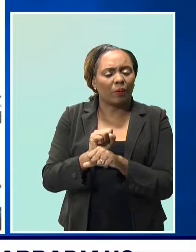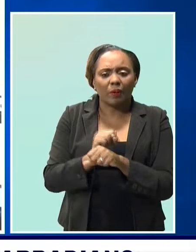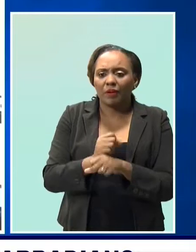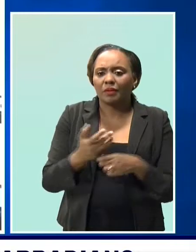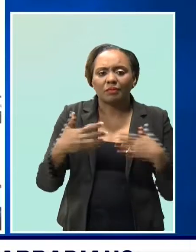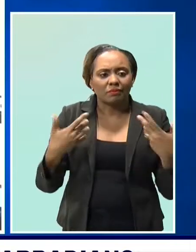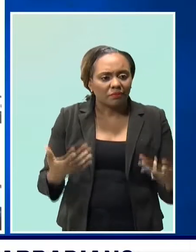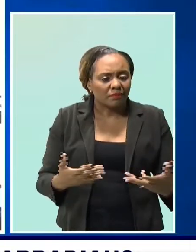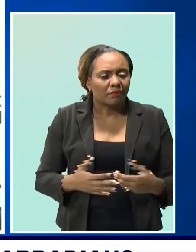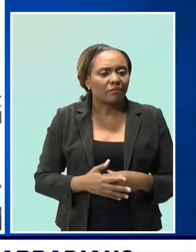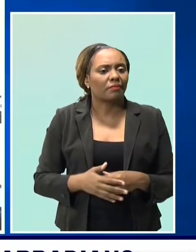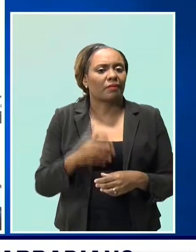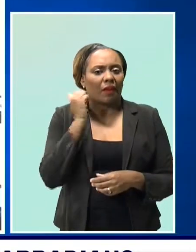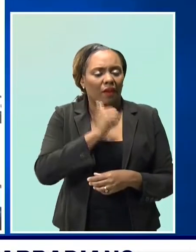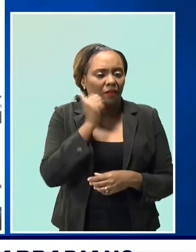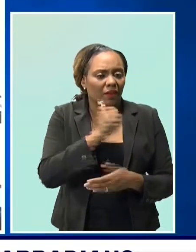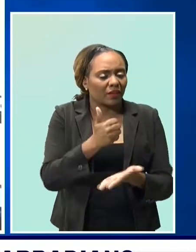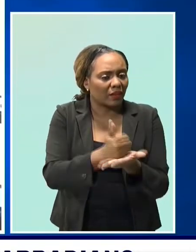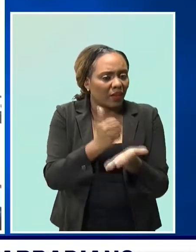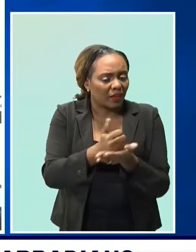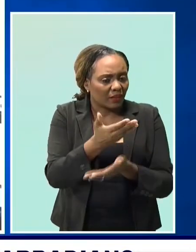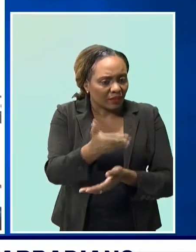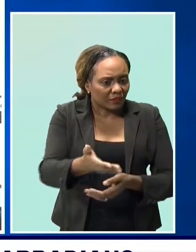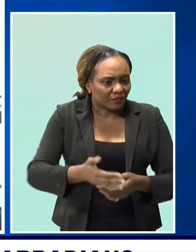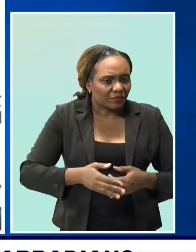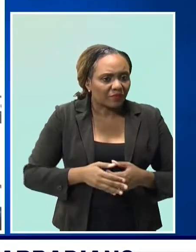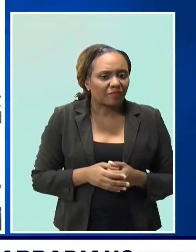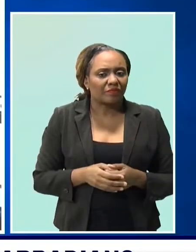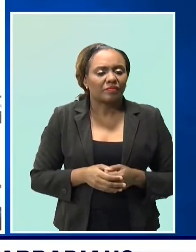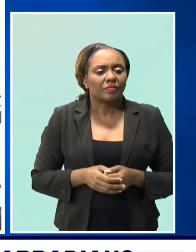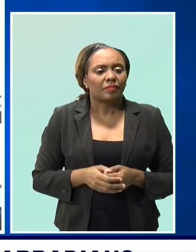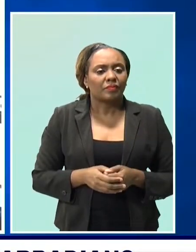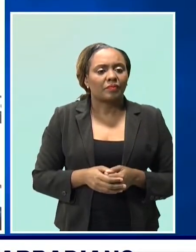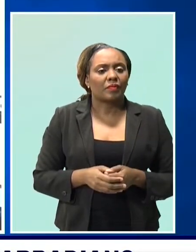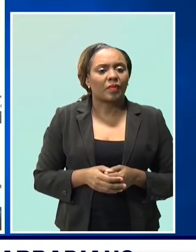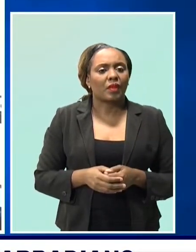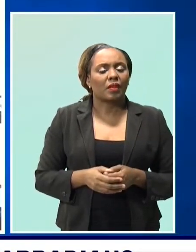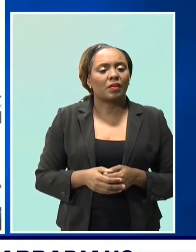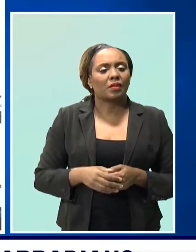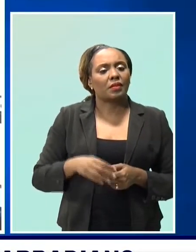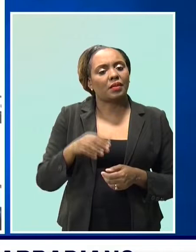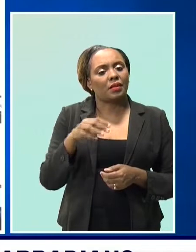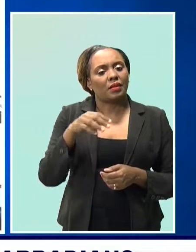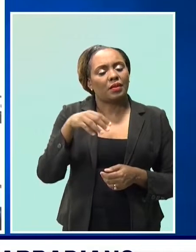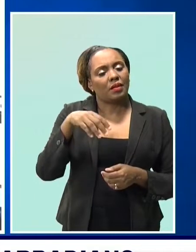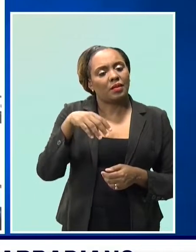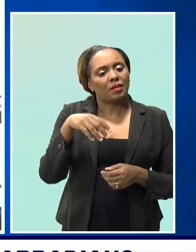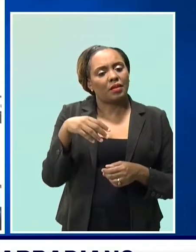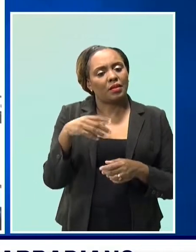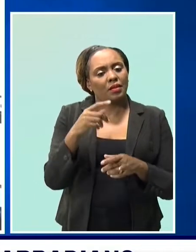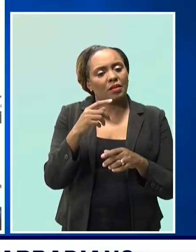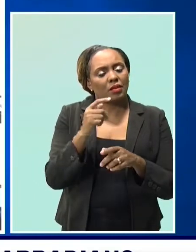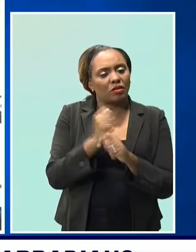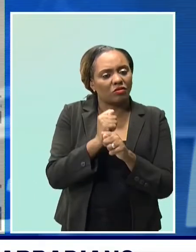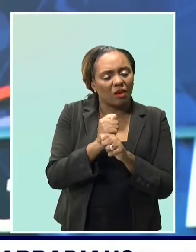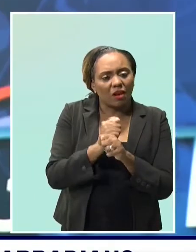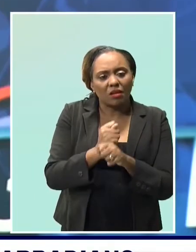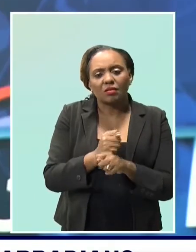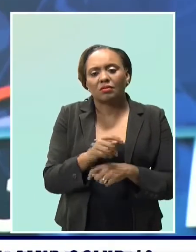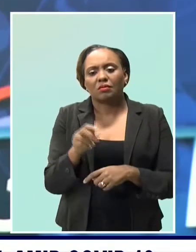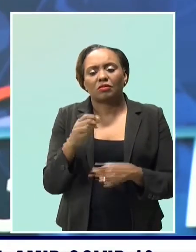medicines and other essentials, the supply truck and public vehicle drivers and our garbage collectors.